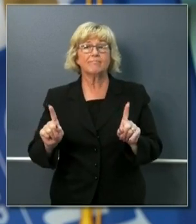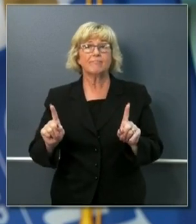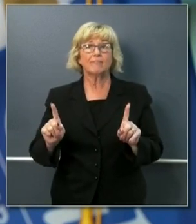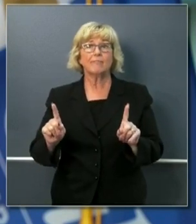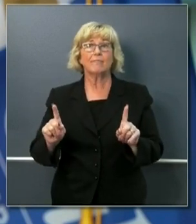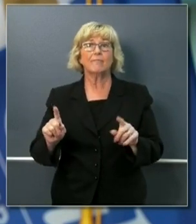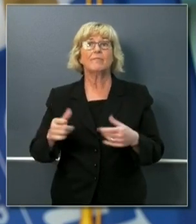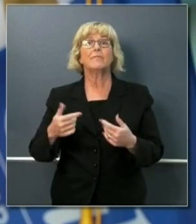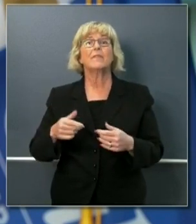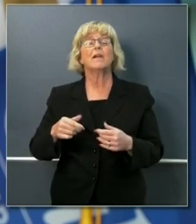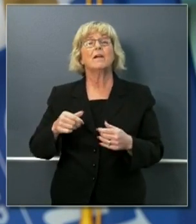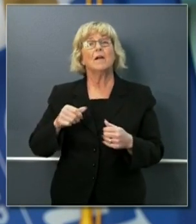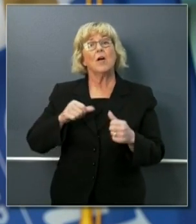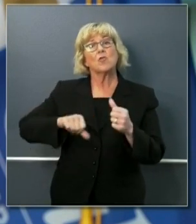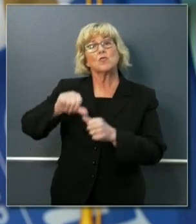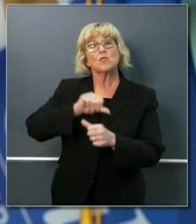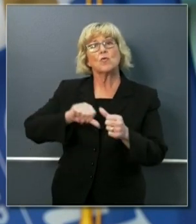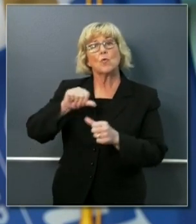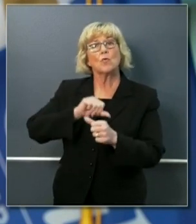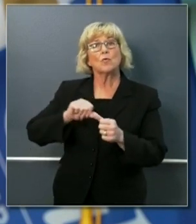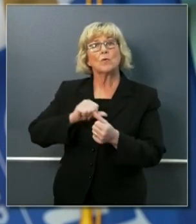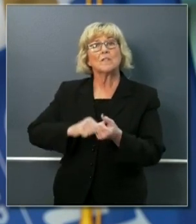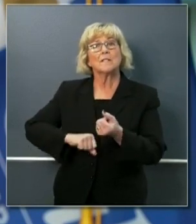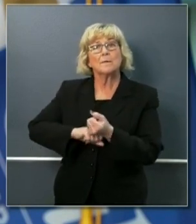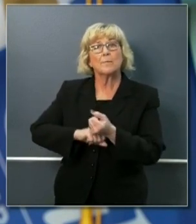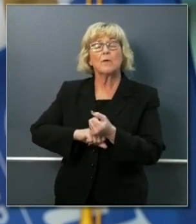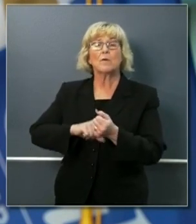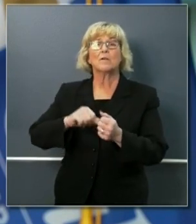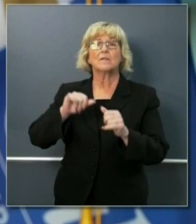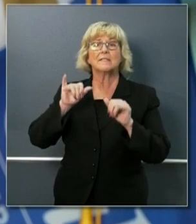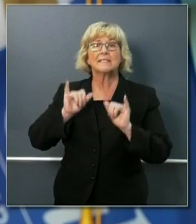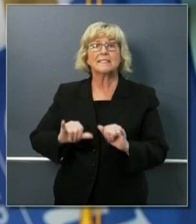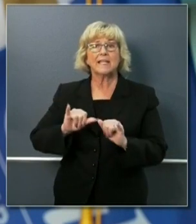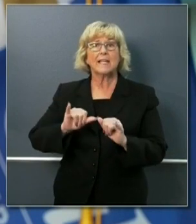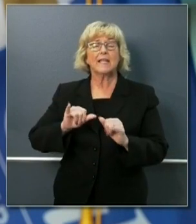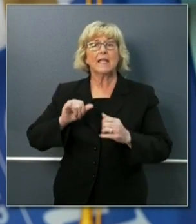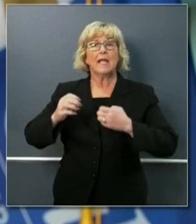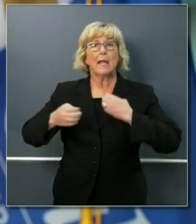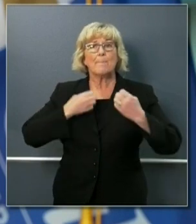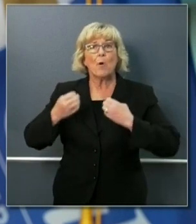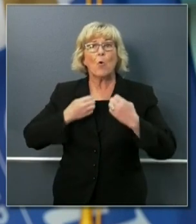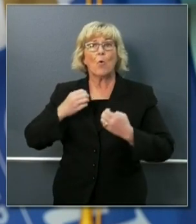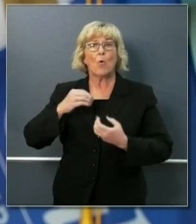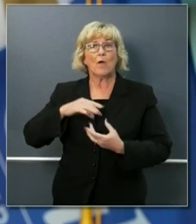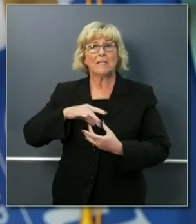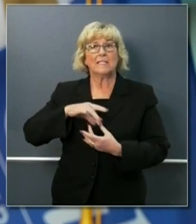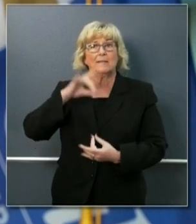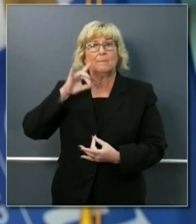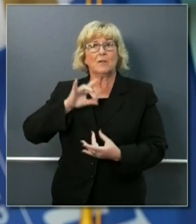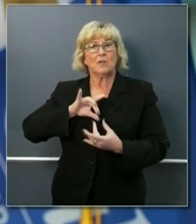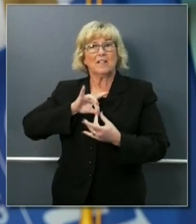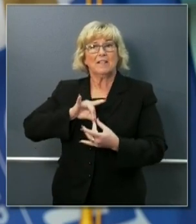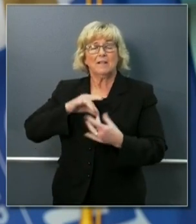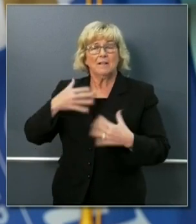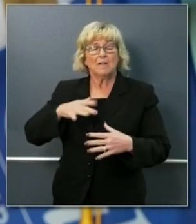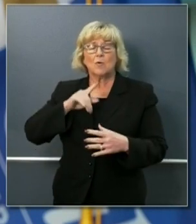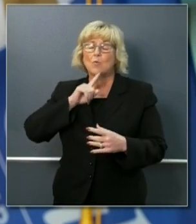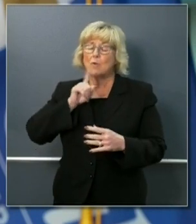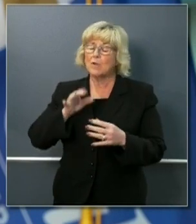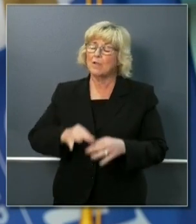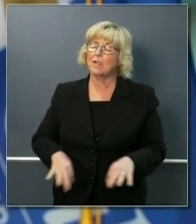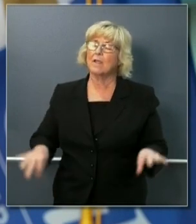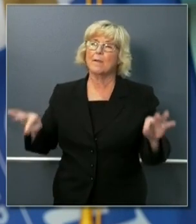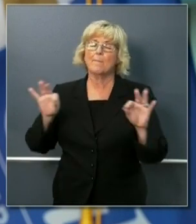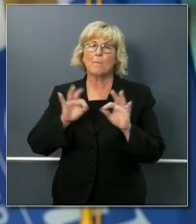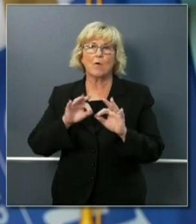social supports to maintain emotional and spiritual connection are more important than ever for our physical